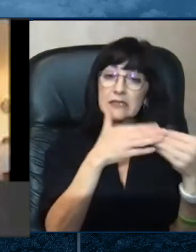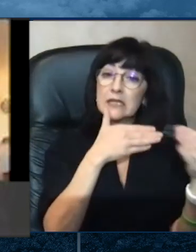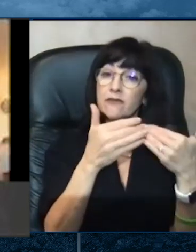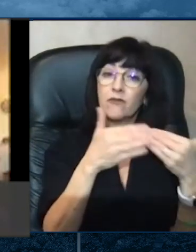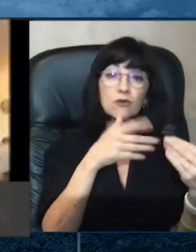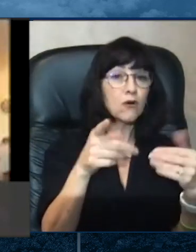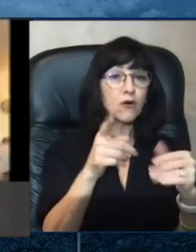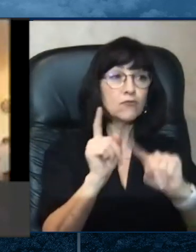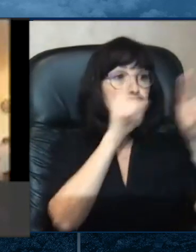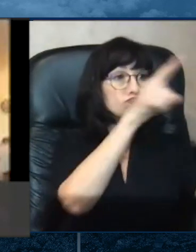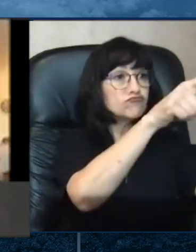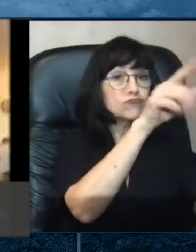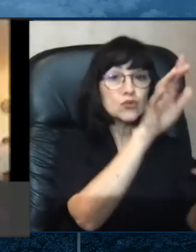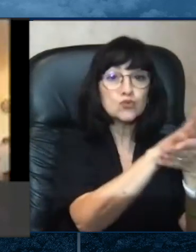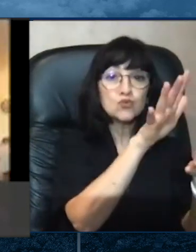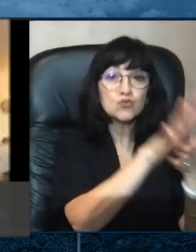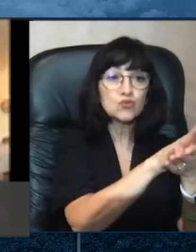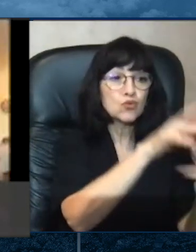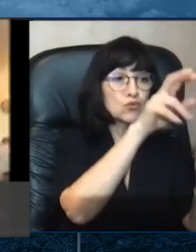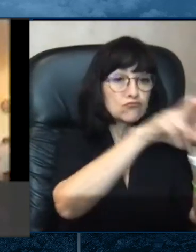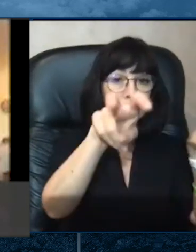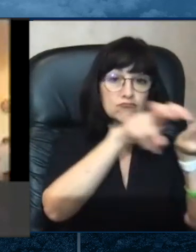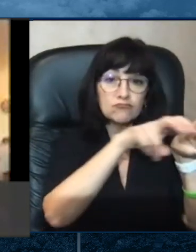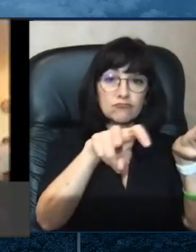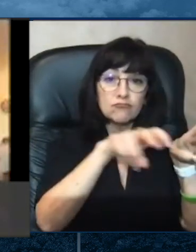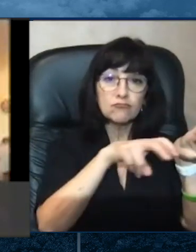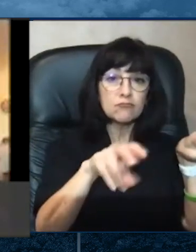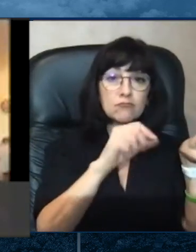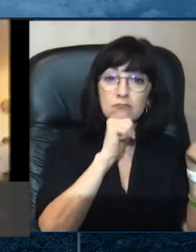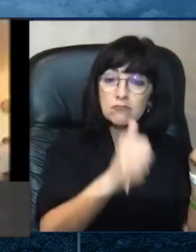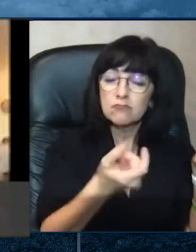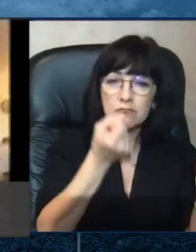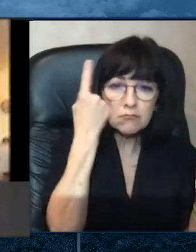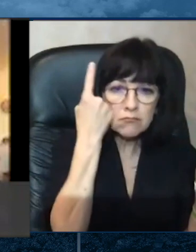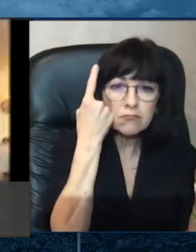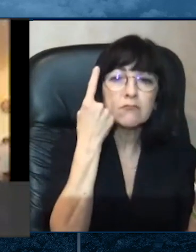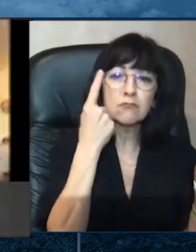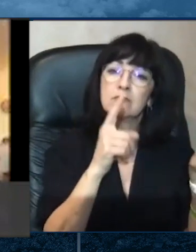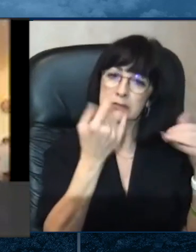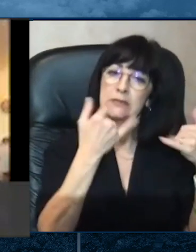with social media with her friends and her family.